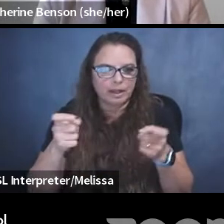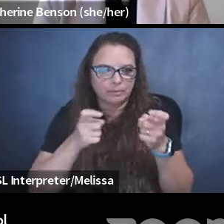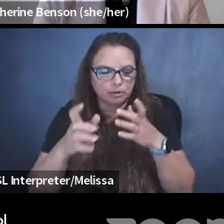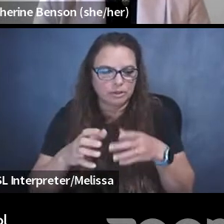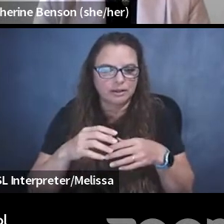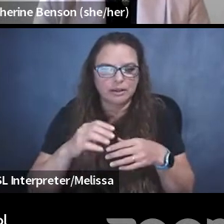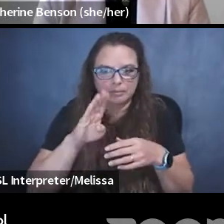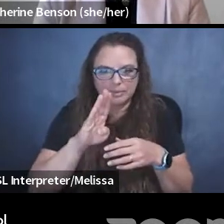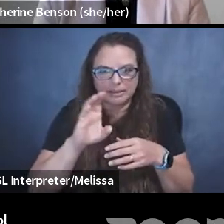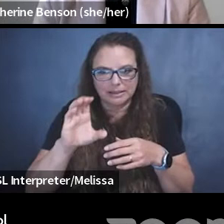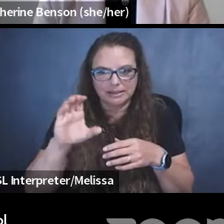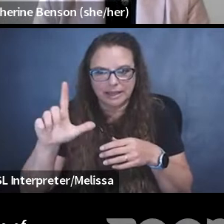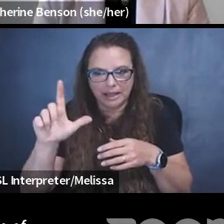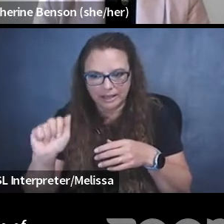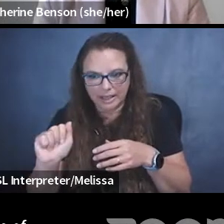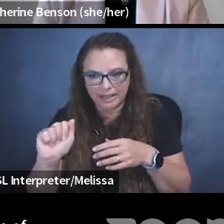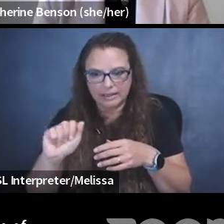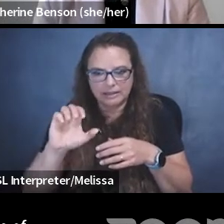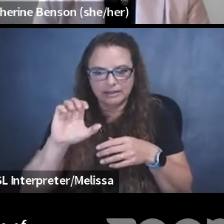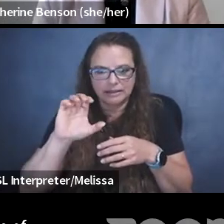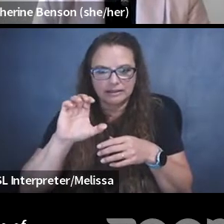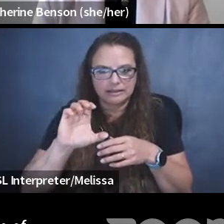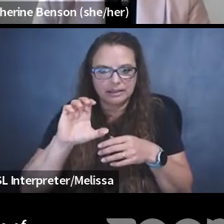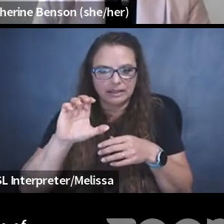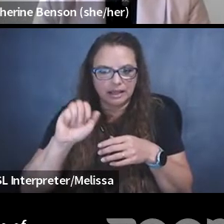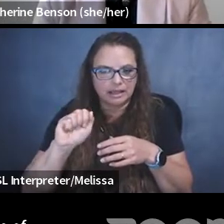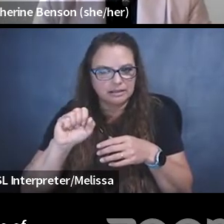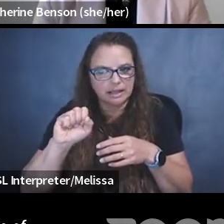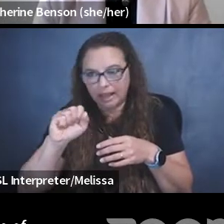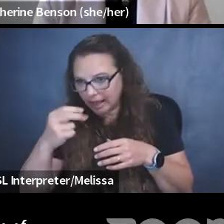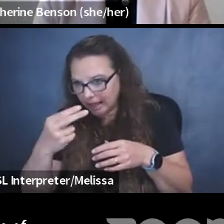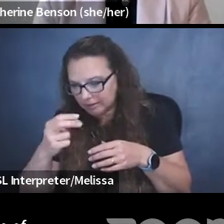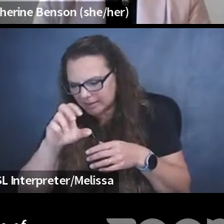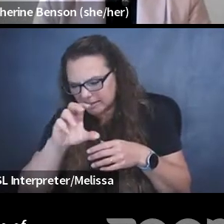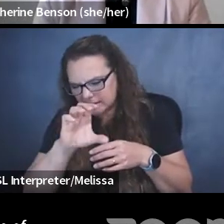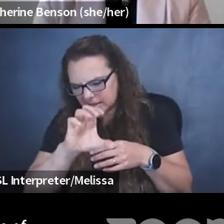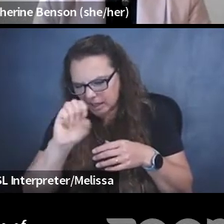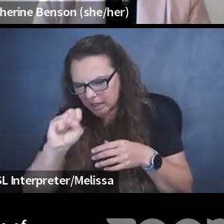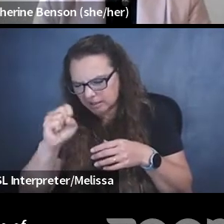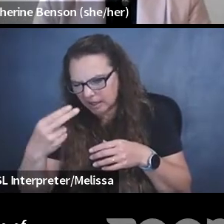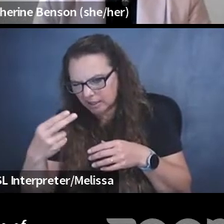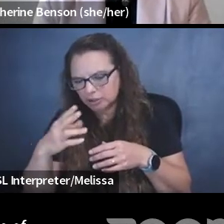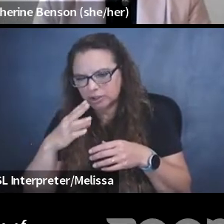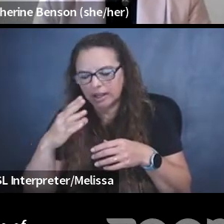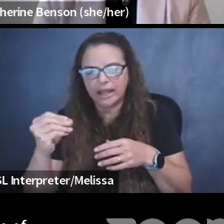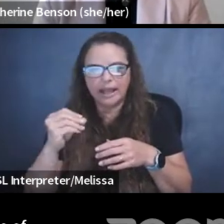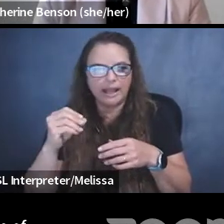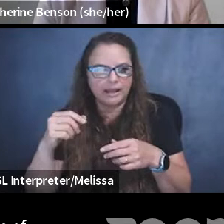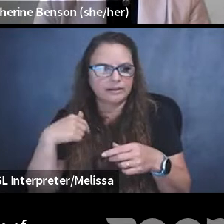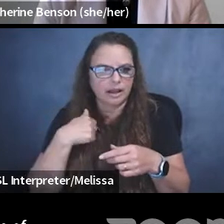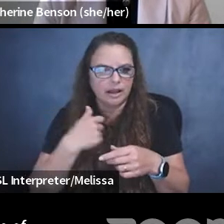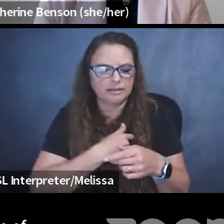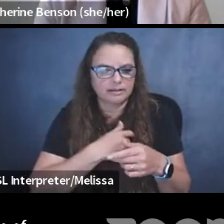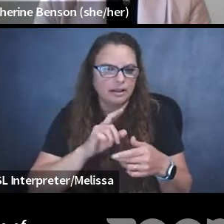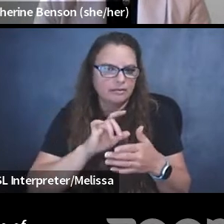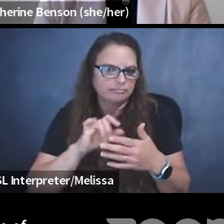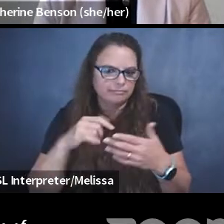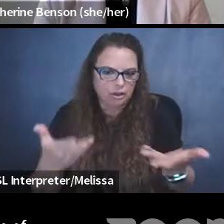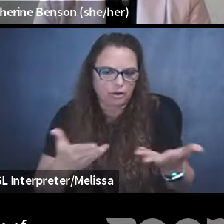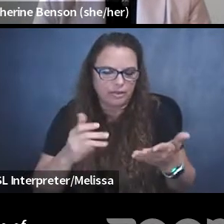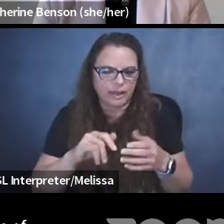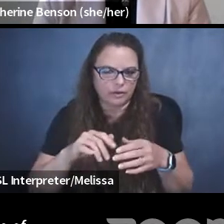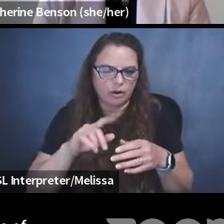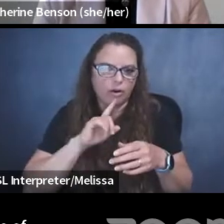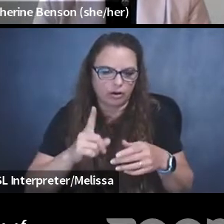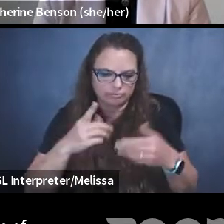CAJ, Student Press Law Center down in the United States, and ourselves deem restrictive of student journalism. So I'll pass, uh, it